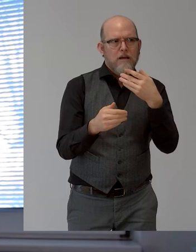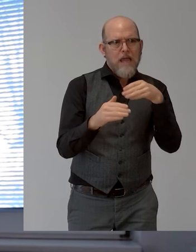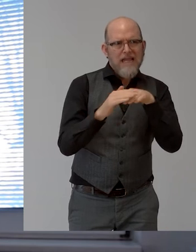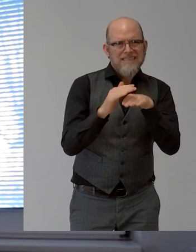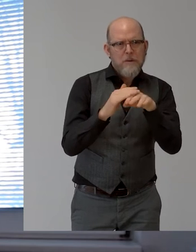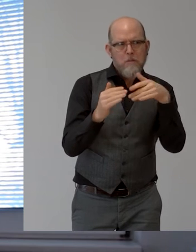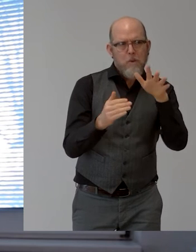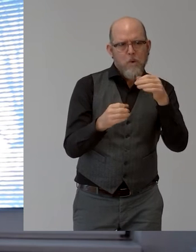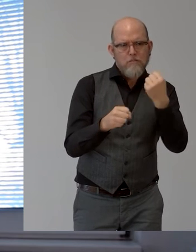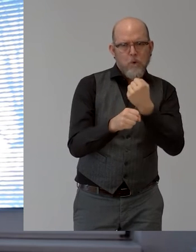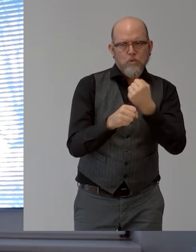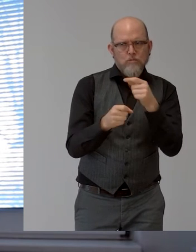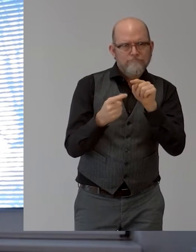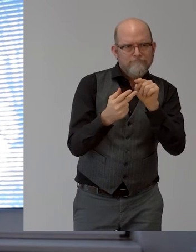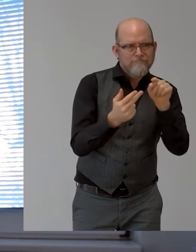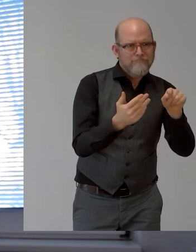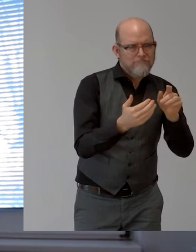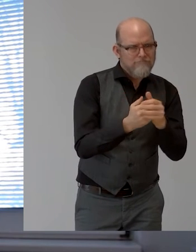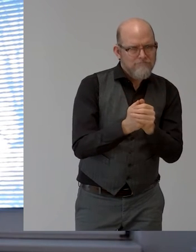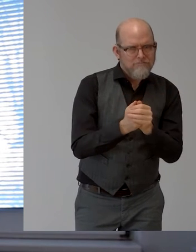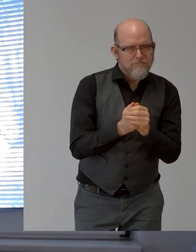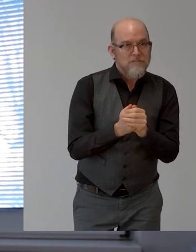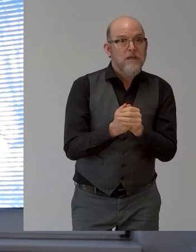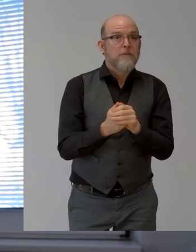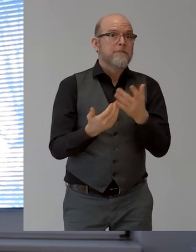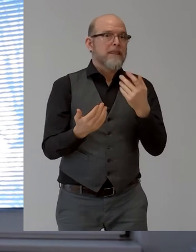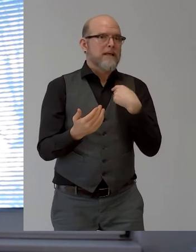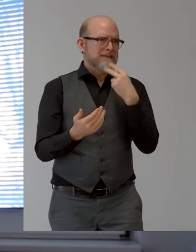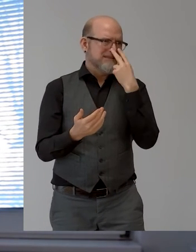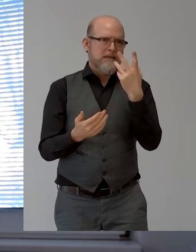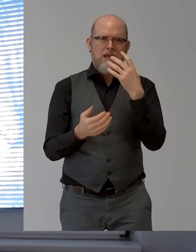It opens many possibilities here.